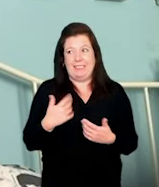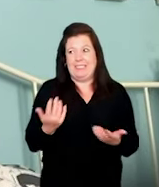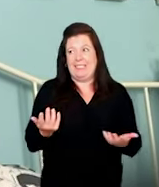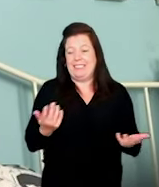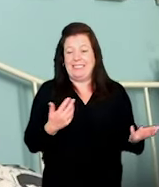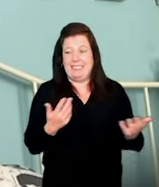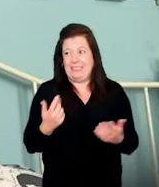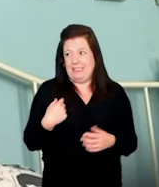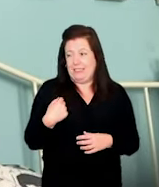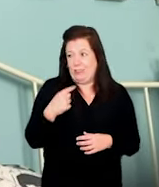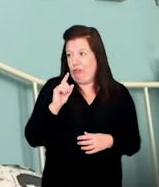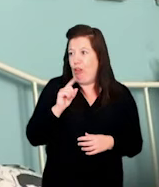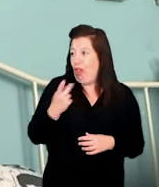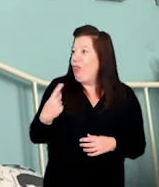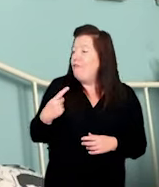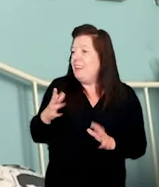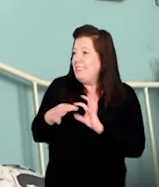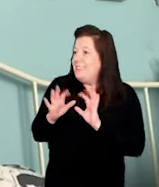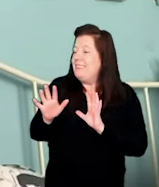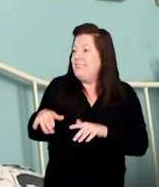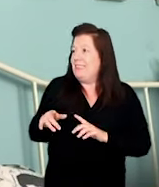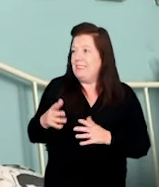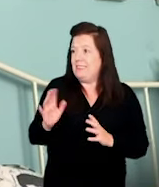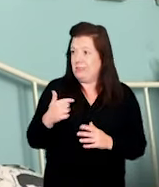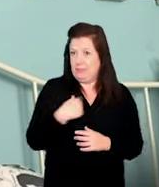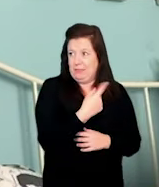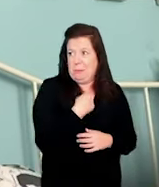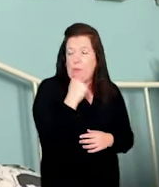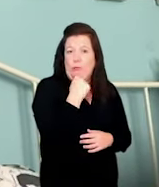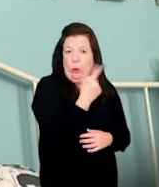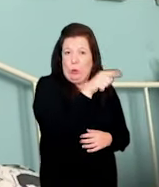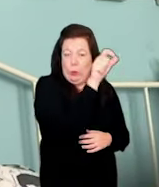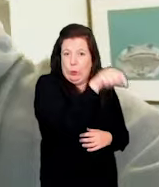I'm... Not your girlfriend anymore. I'm going out with Luke.